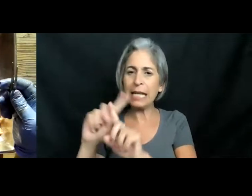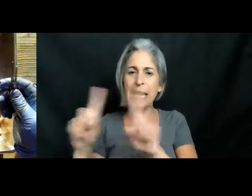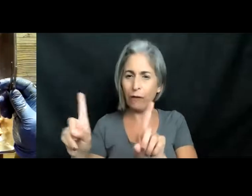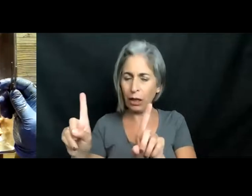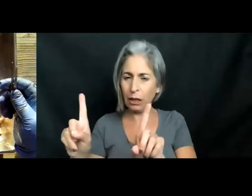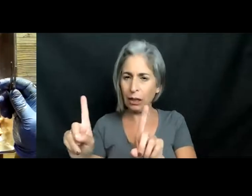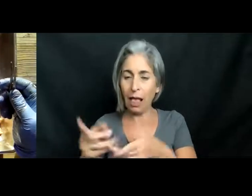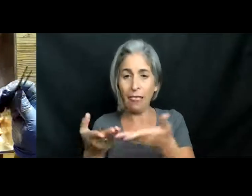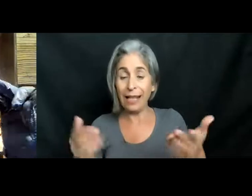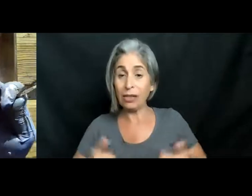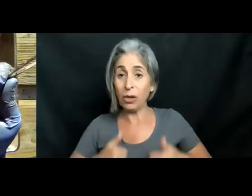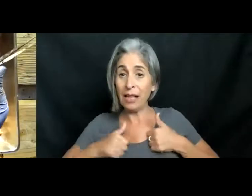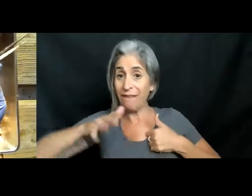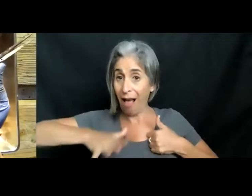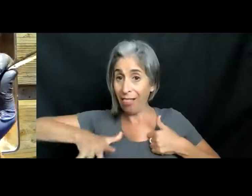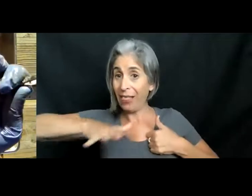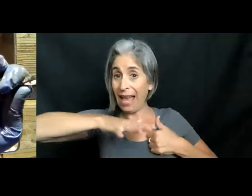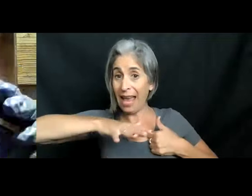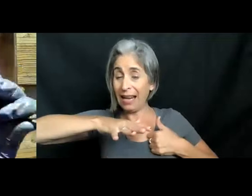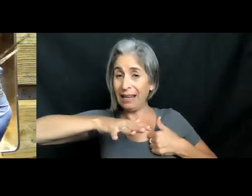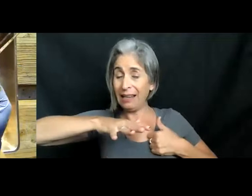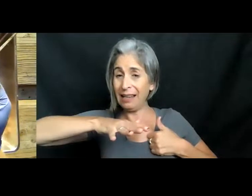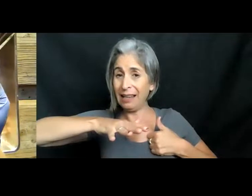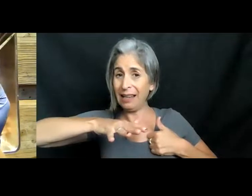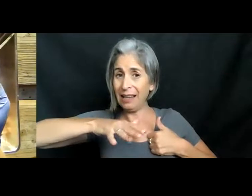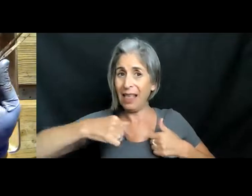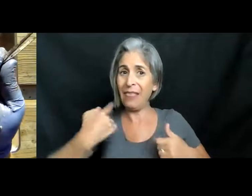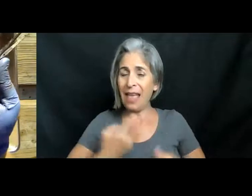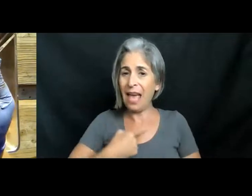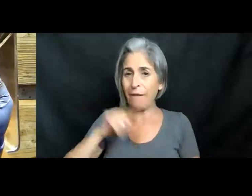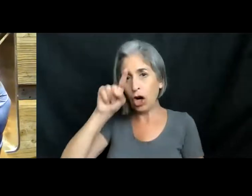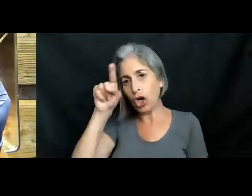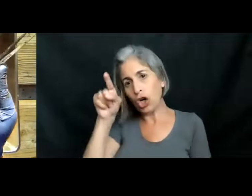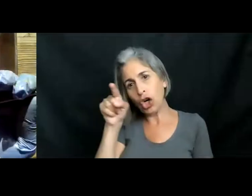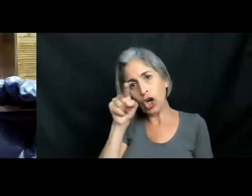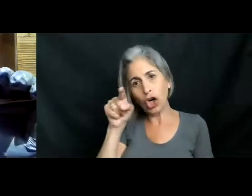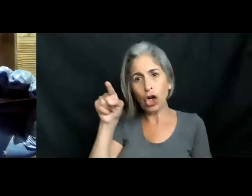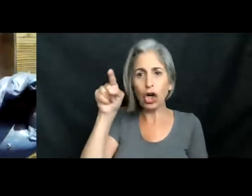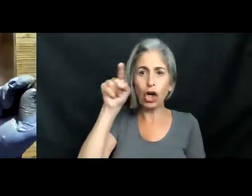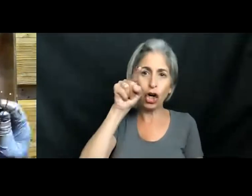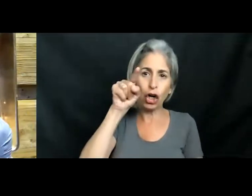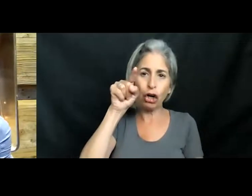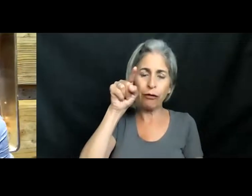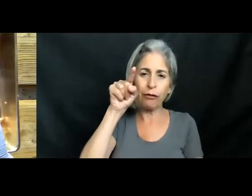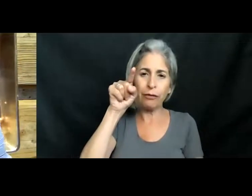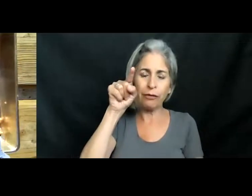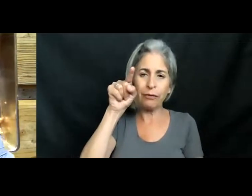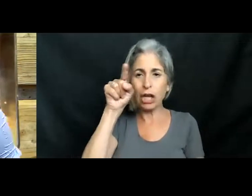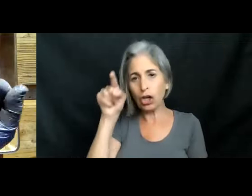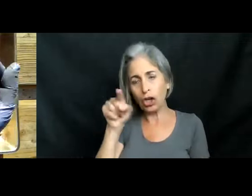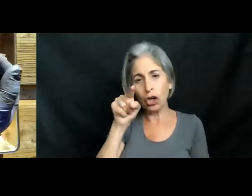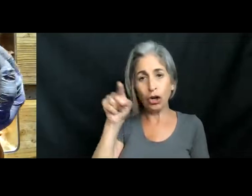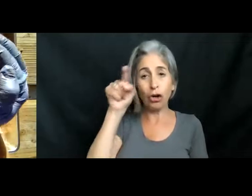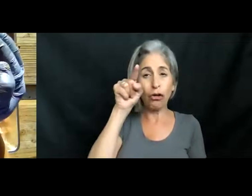that live on land, they will have a curved lens just like we do. They will have a semicircle. If any of you have seen a contact